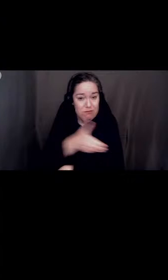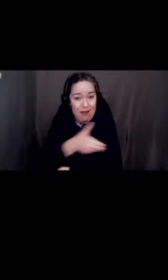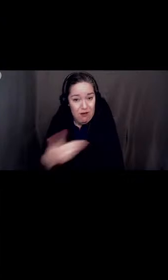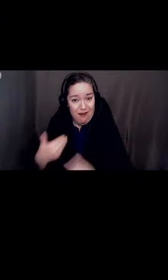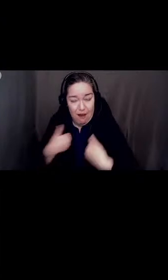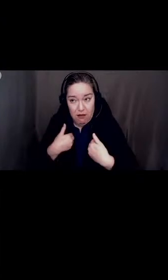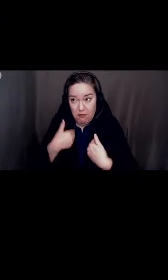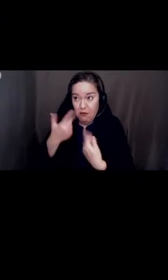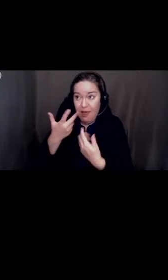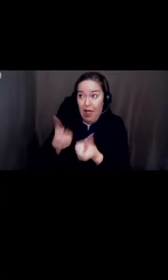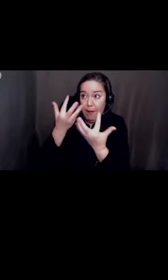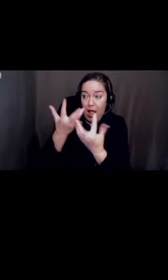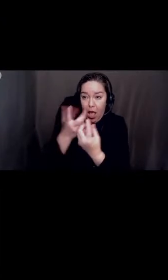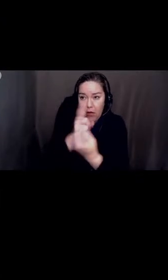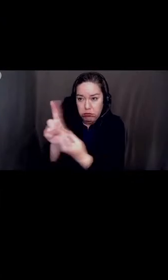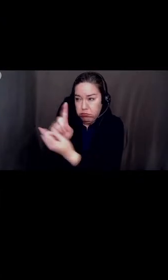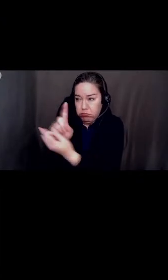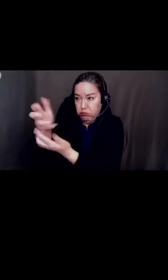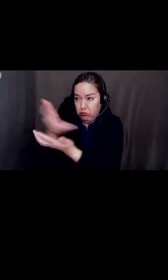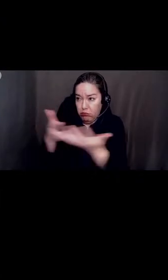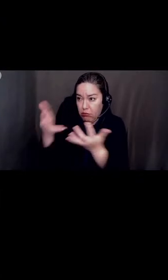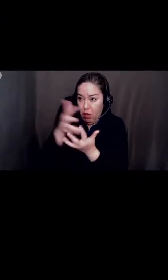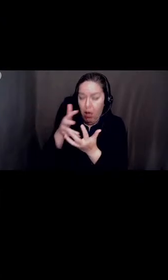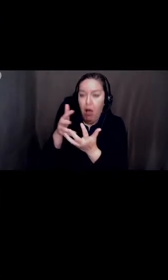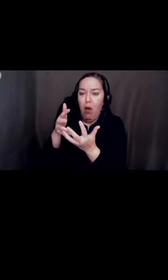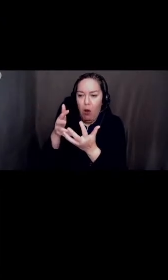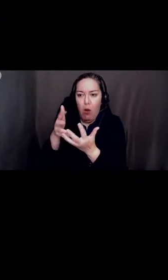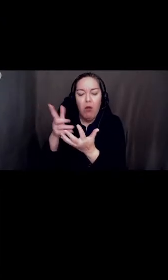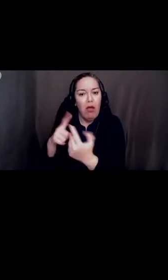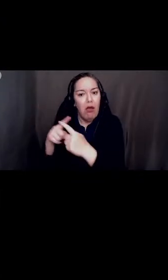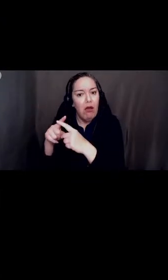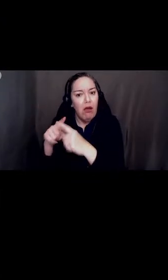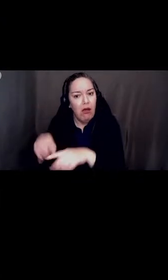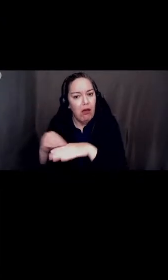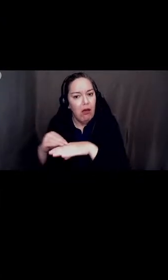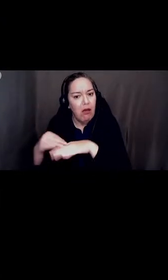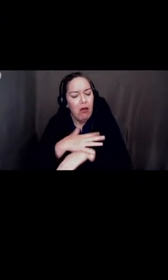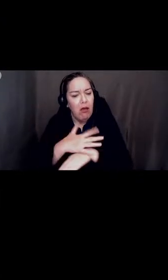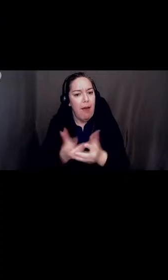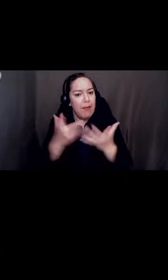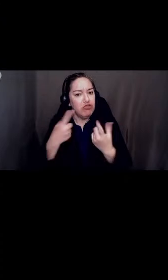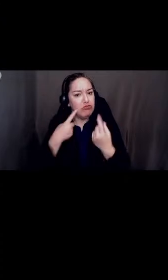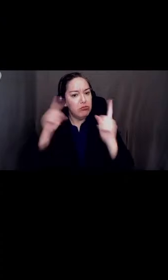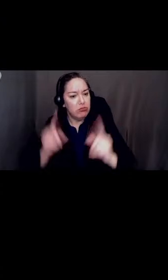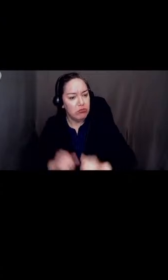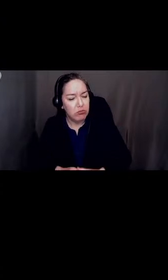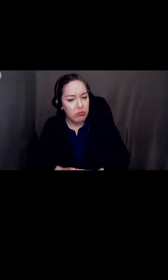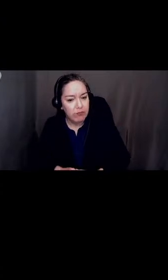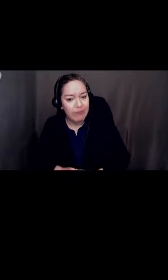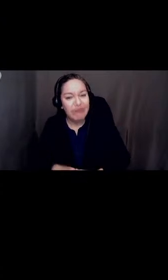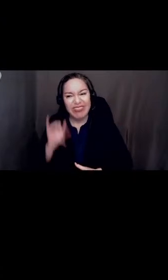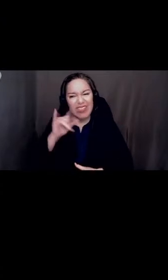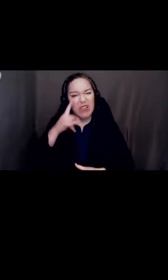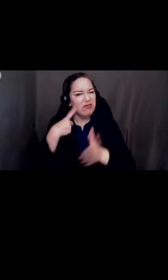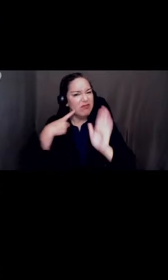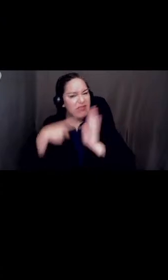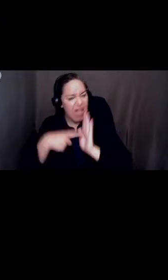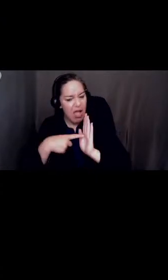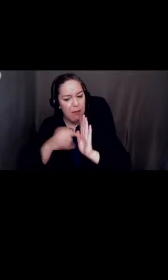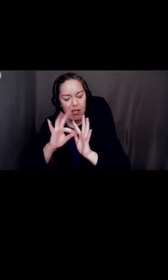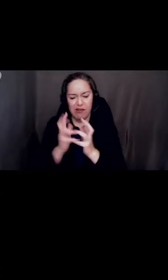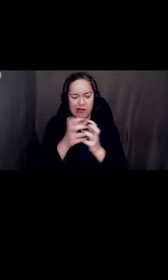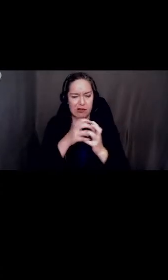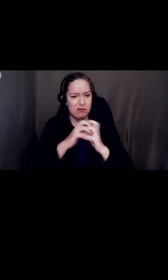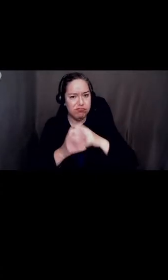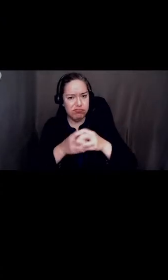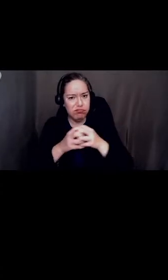example of intersectionality. Before today, the way most folks and groups